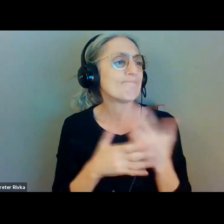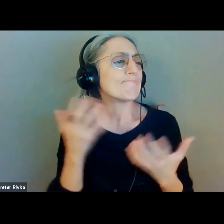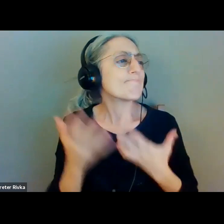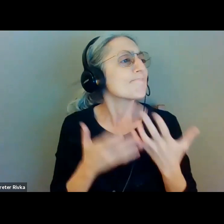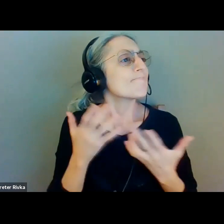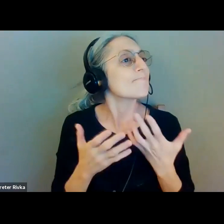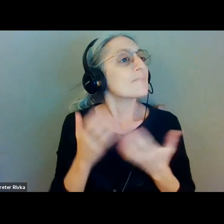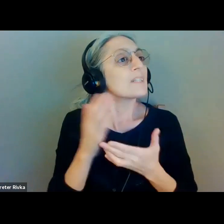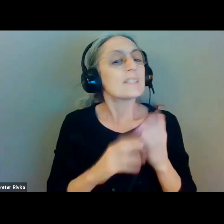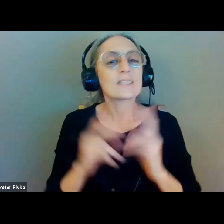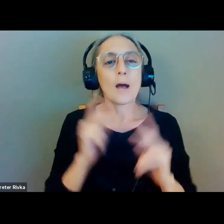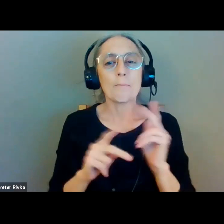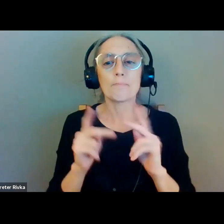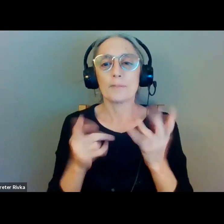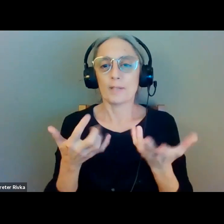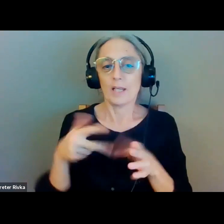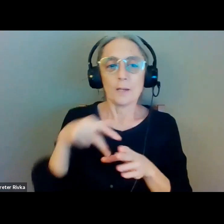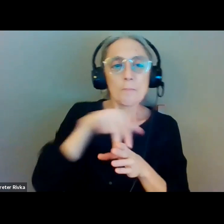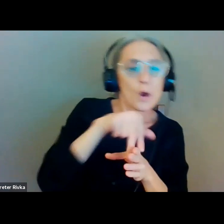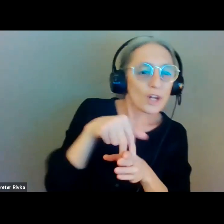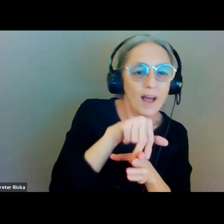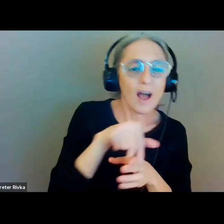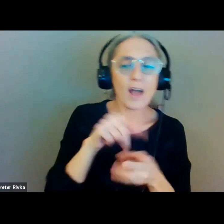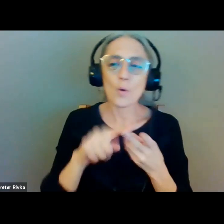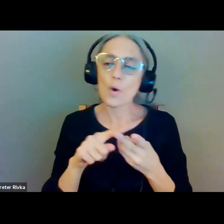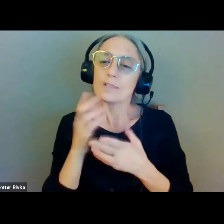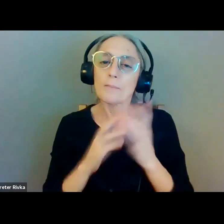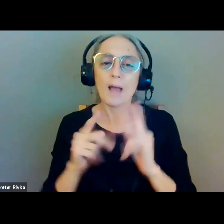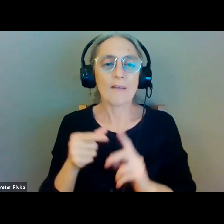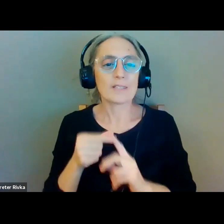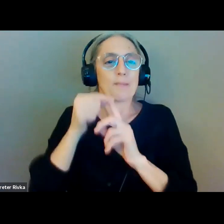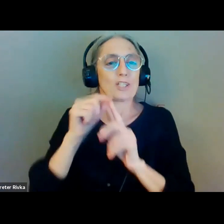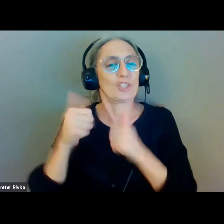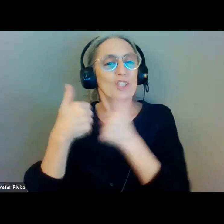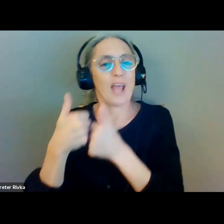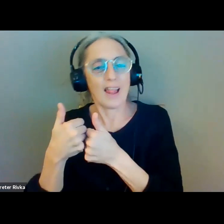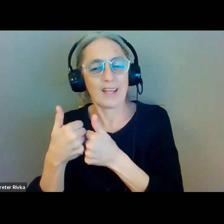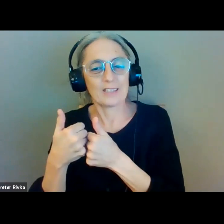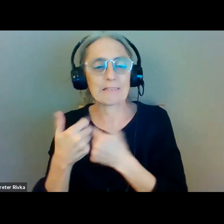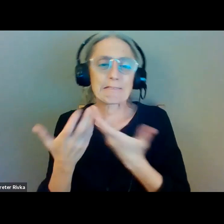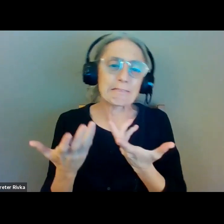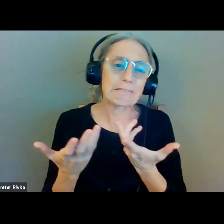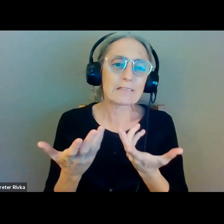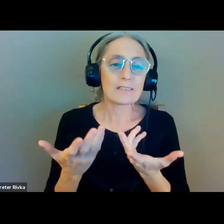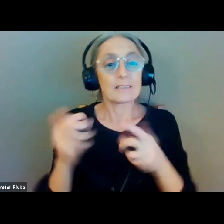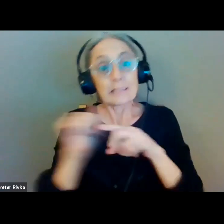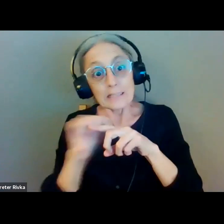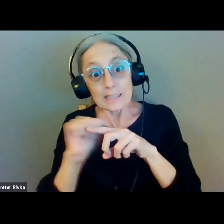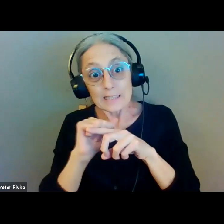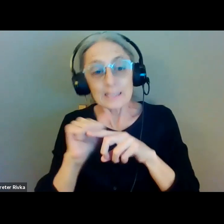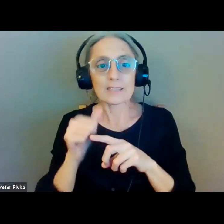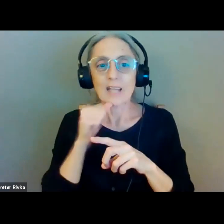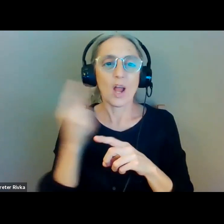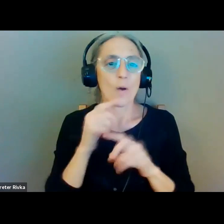who might be borderline who might have special challenges for them to try to practice until they get it um angie did